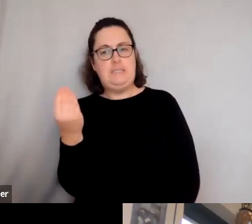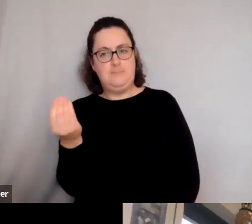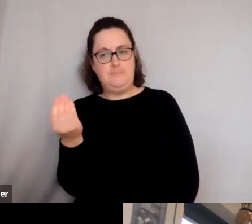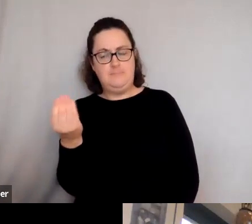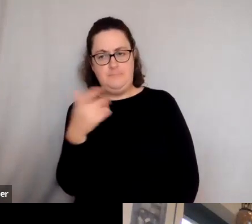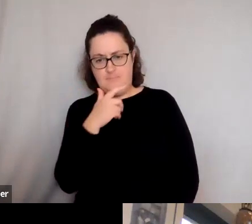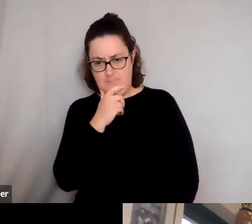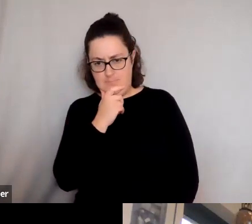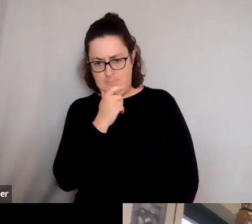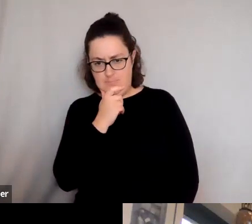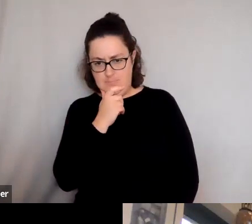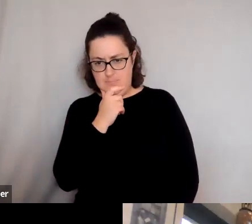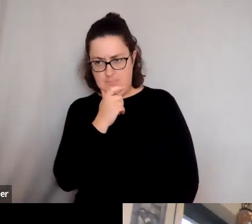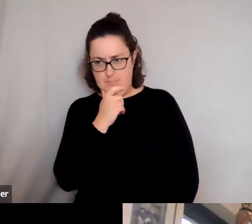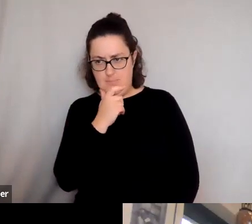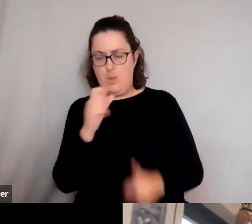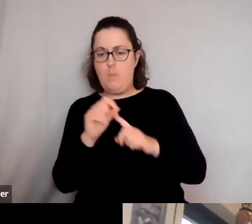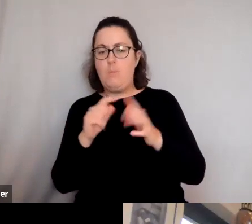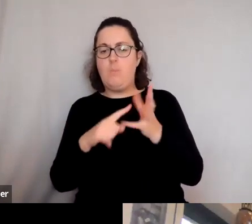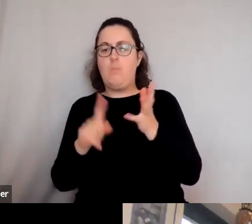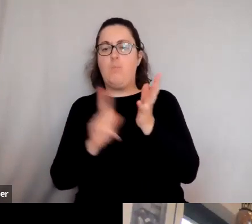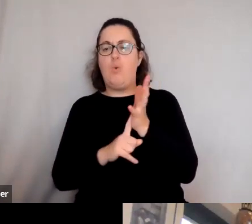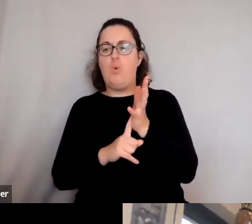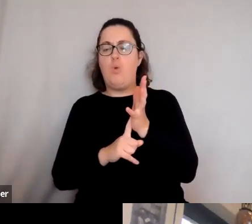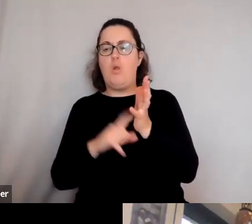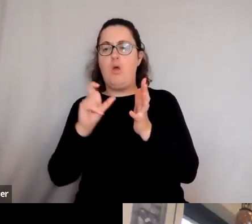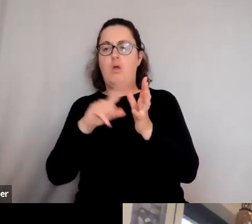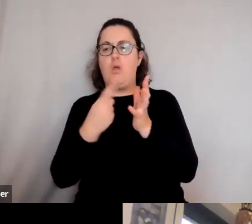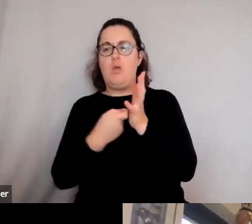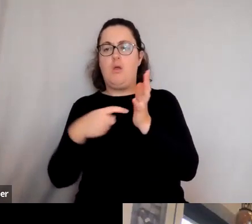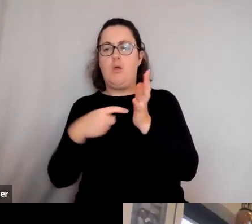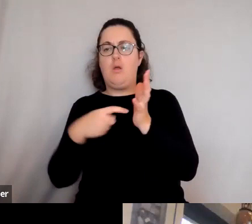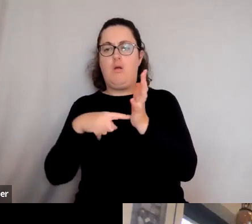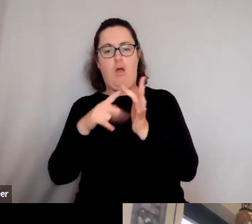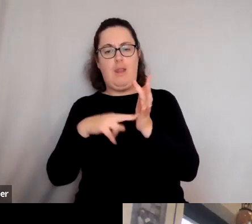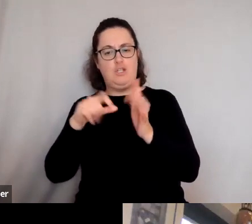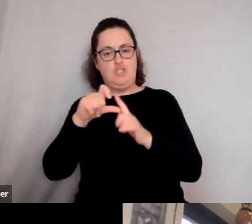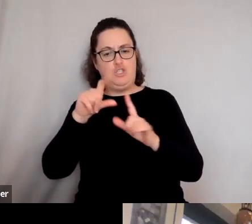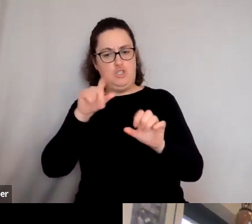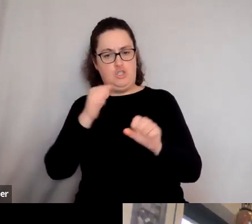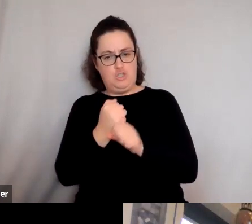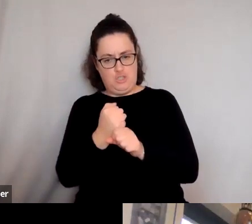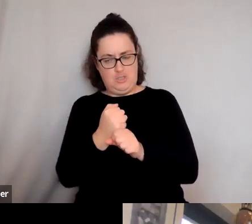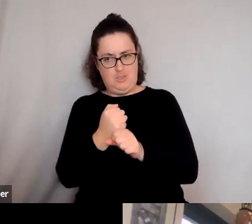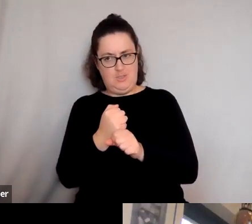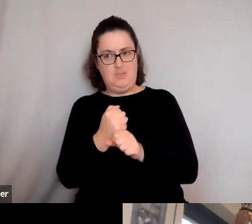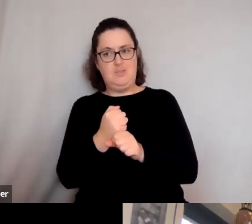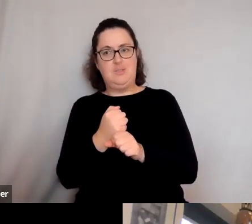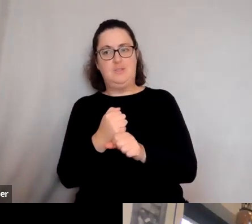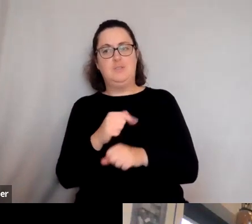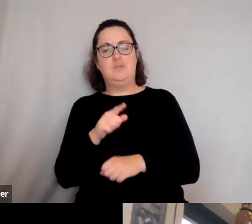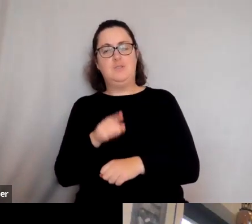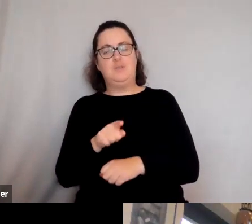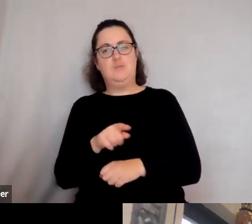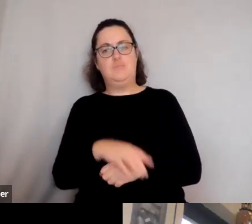uh, Paul Cartledge's books. Um, he's got a very nice one called The Greeks, um, where, you know,